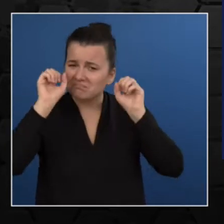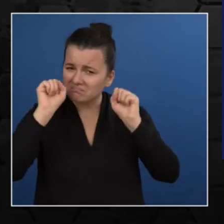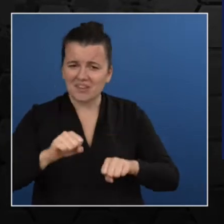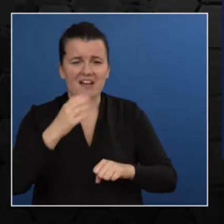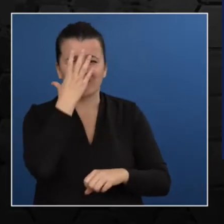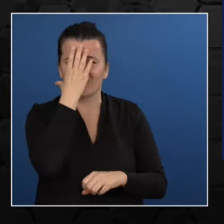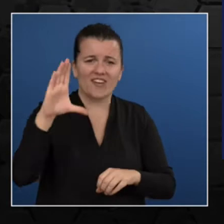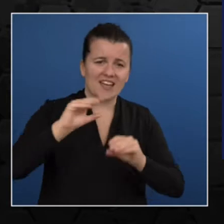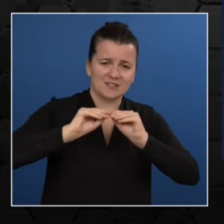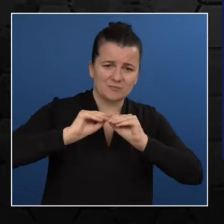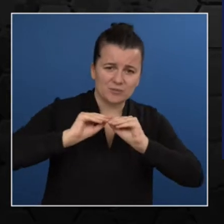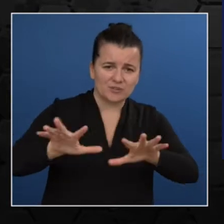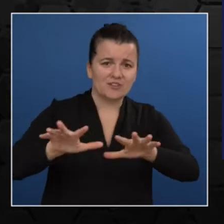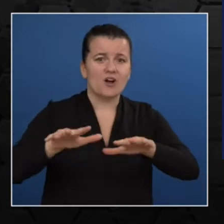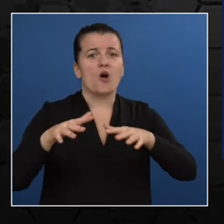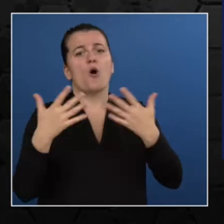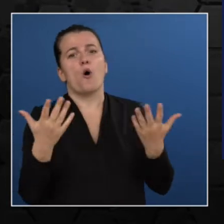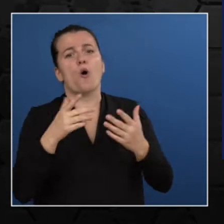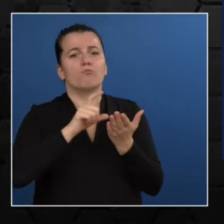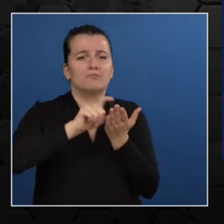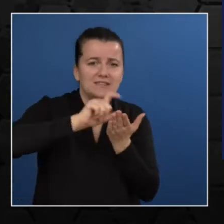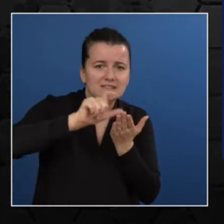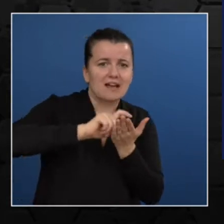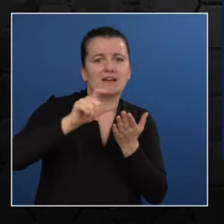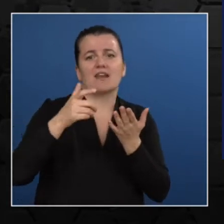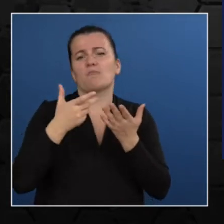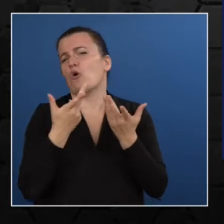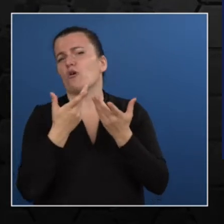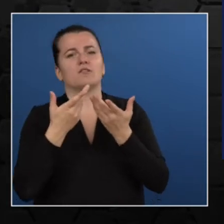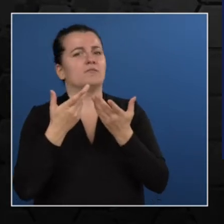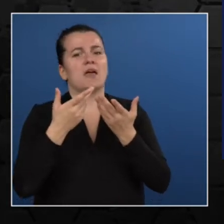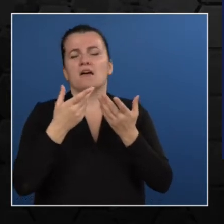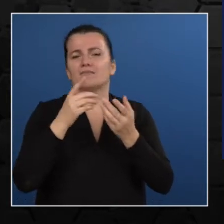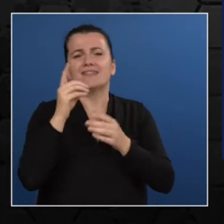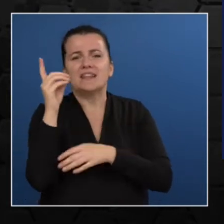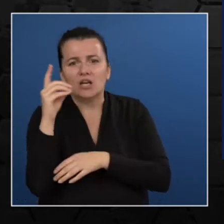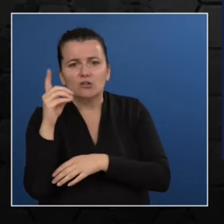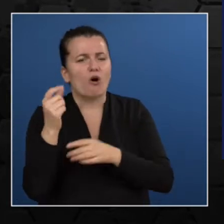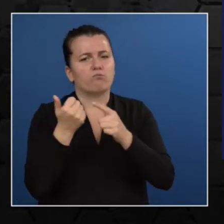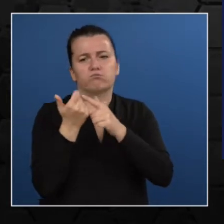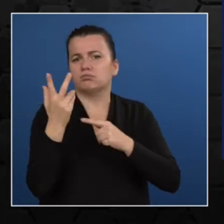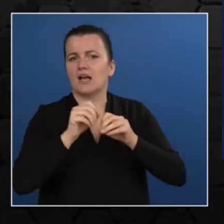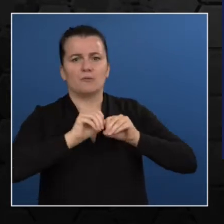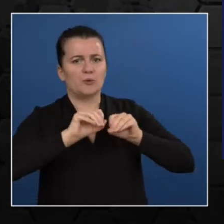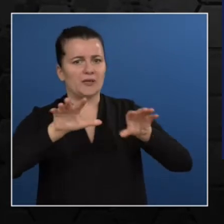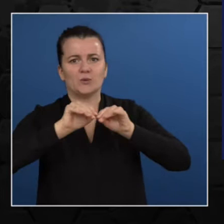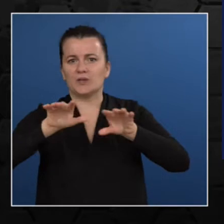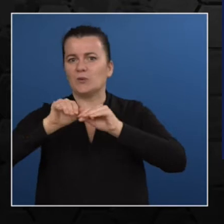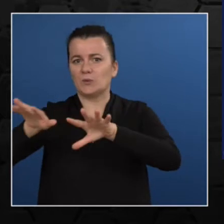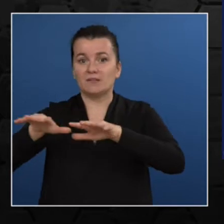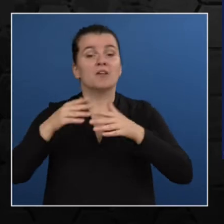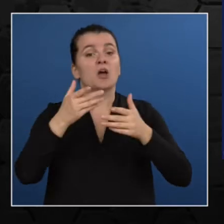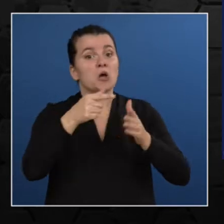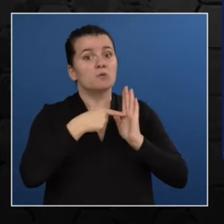tag us at Global AI community and use the hashtags and yeah, share it with your friends and